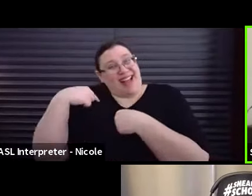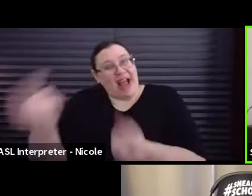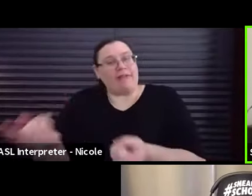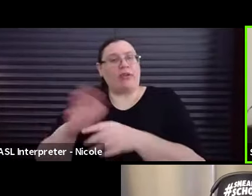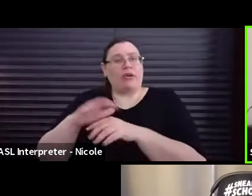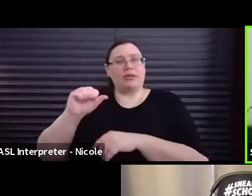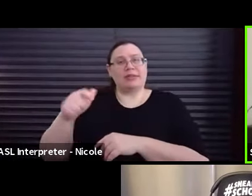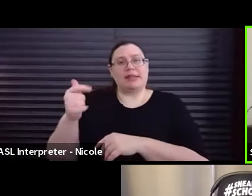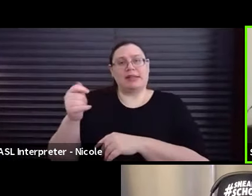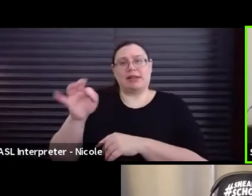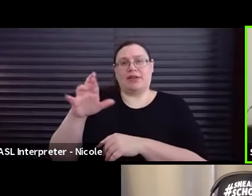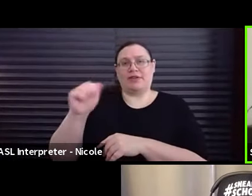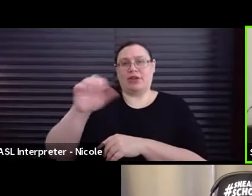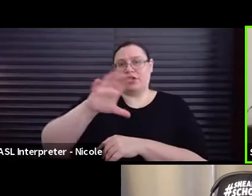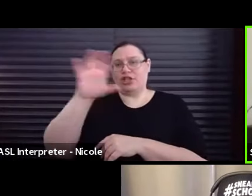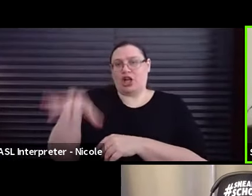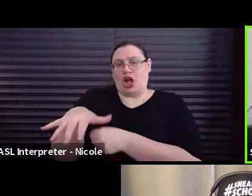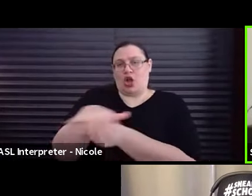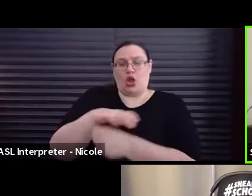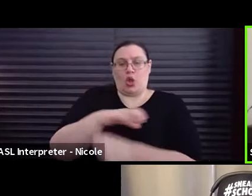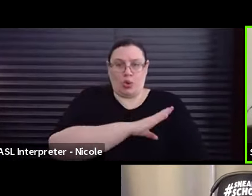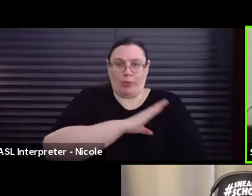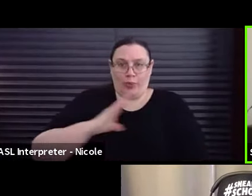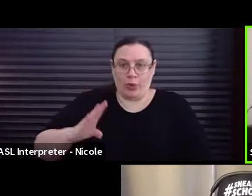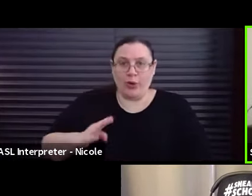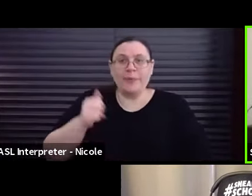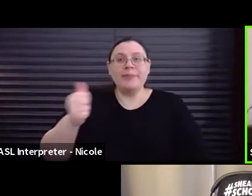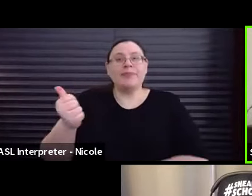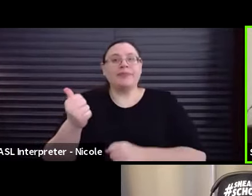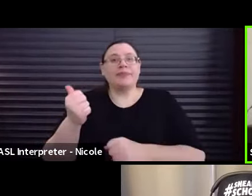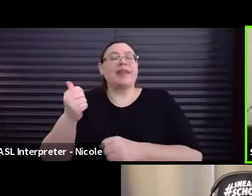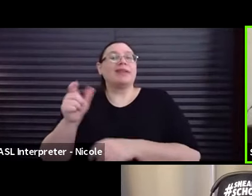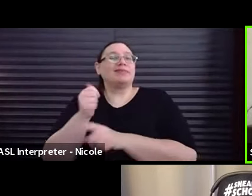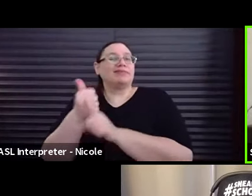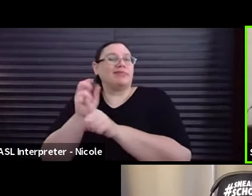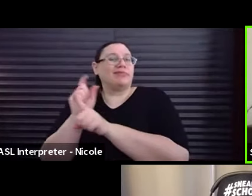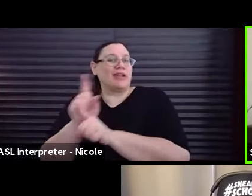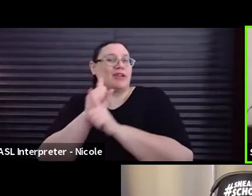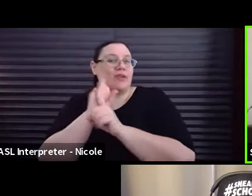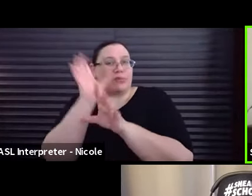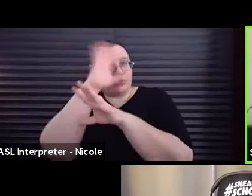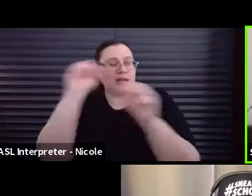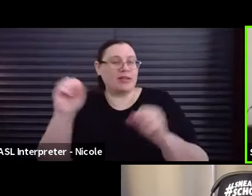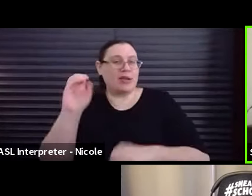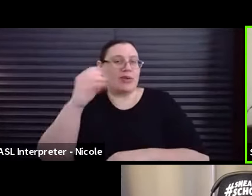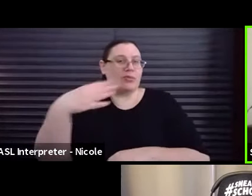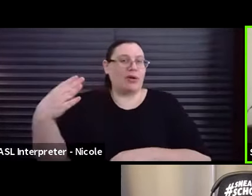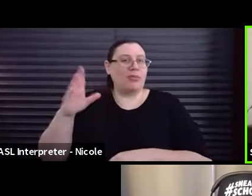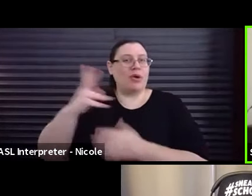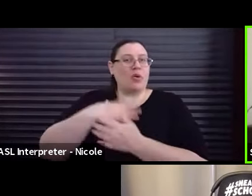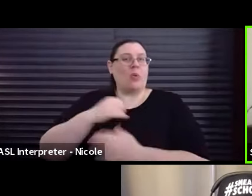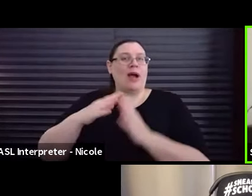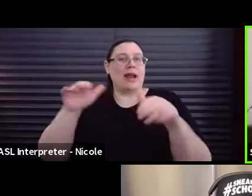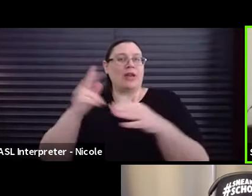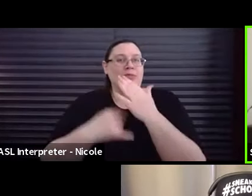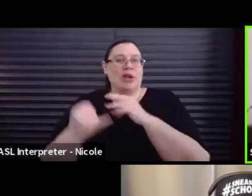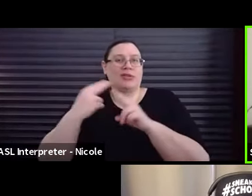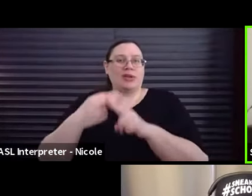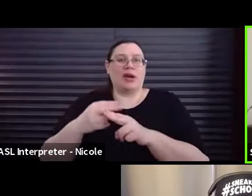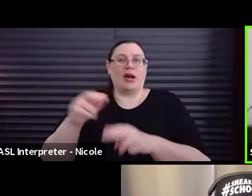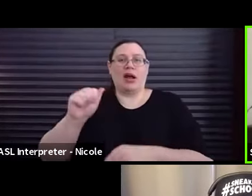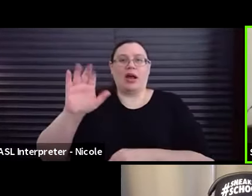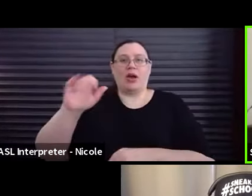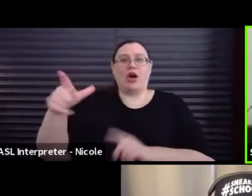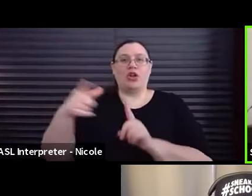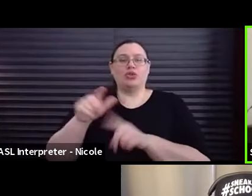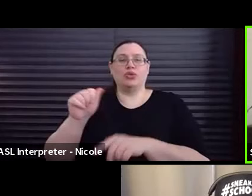-AFTRA Chicago's local board, and he served as a mentor for President Barack Obama's White House project, A Call to Arts with SAG